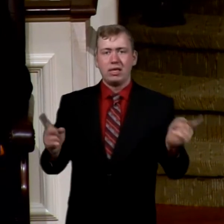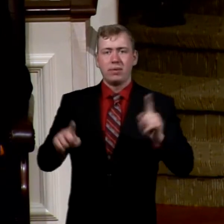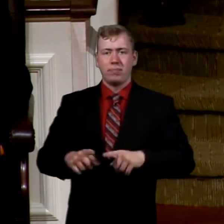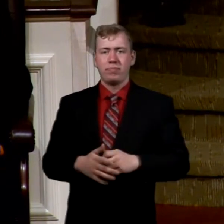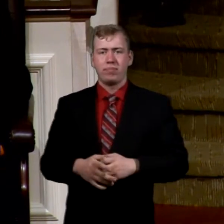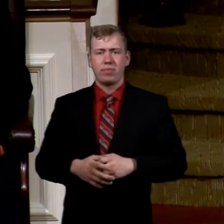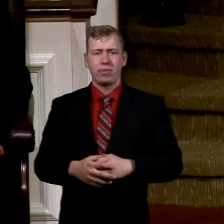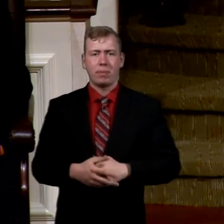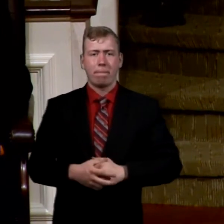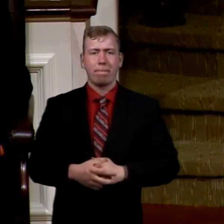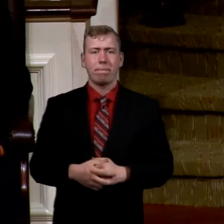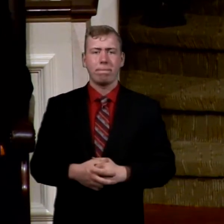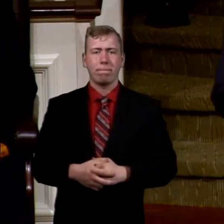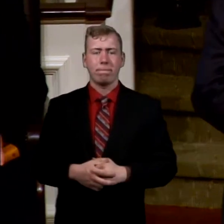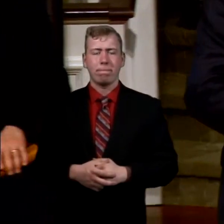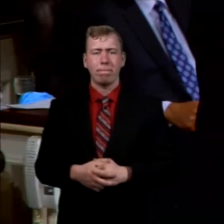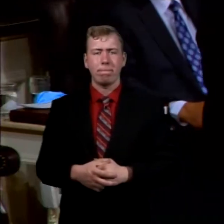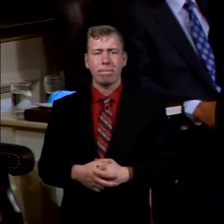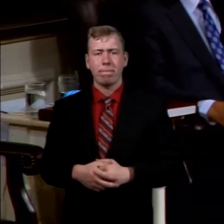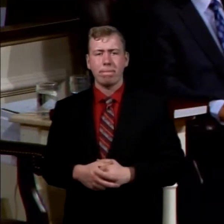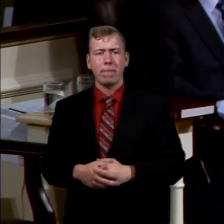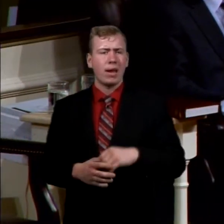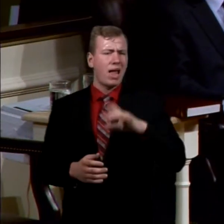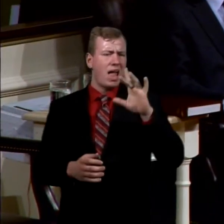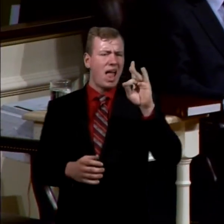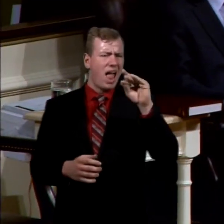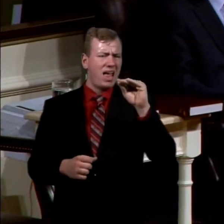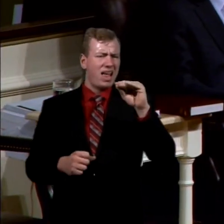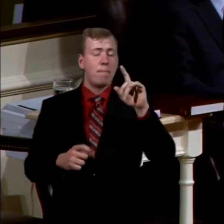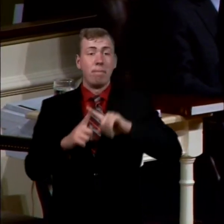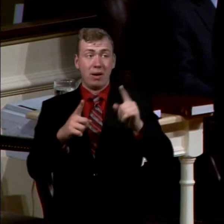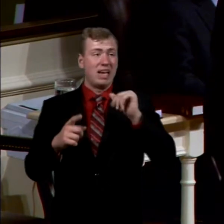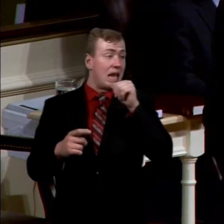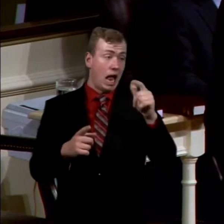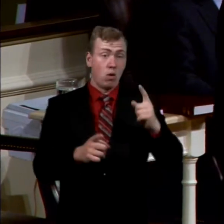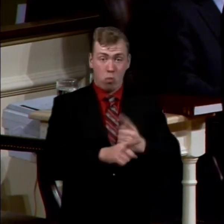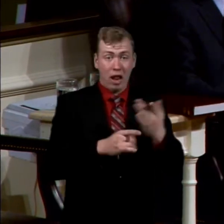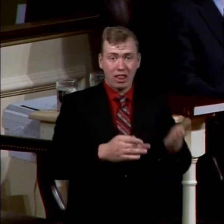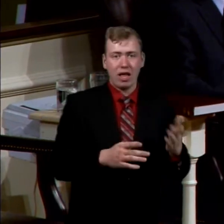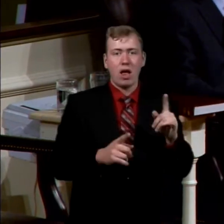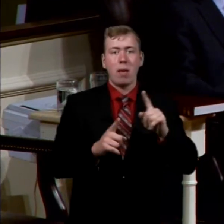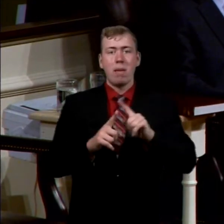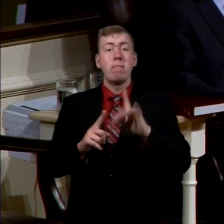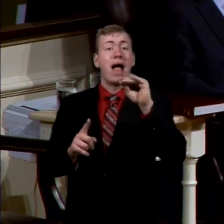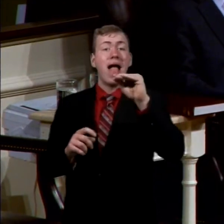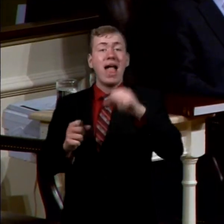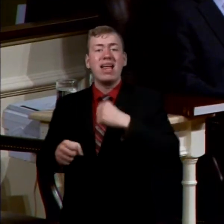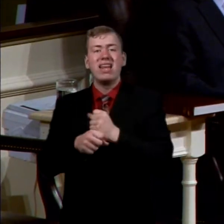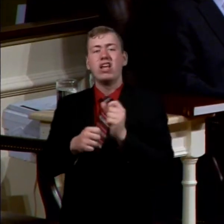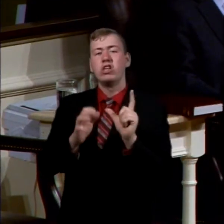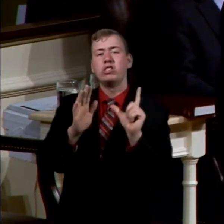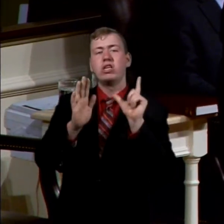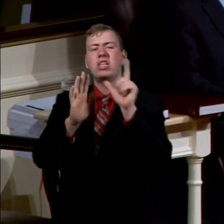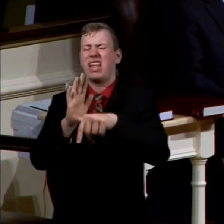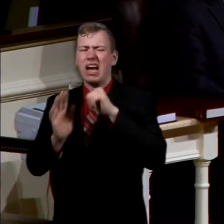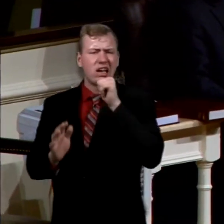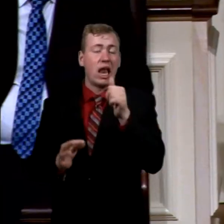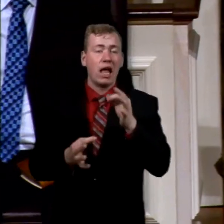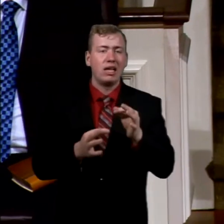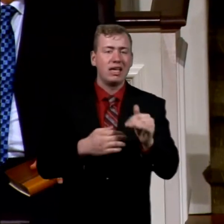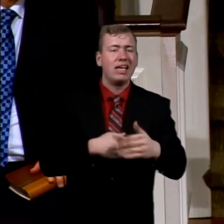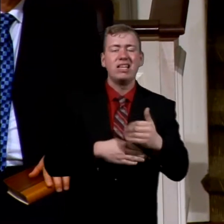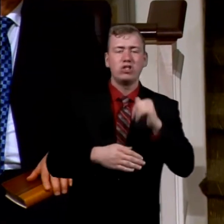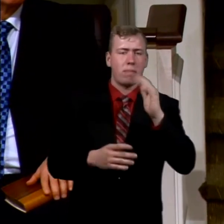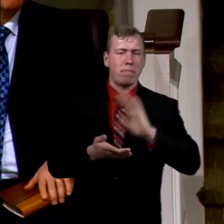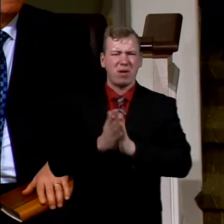time, but 80 years later. It wasn't going to get easier. was going to get worse. But a man